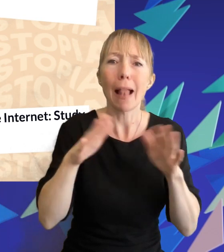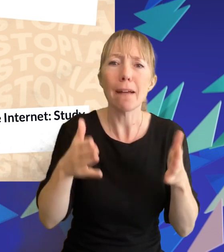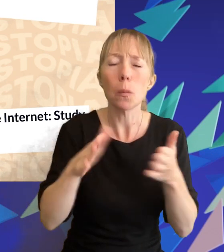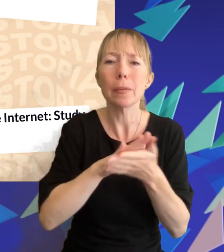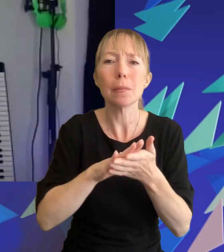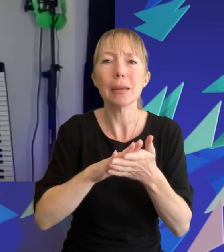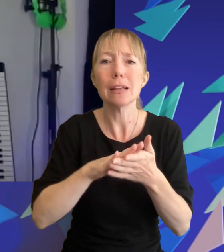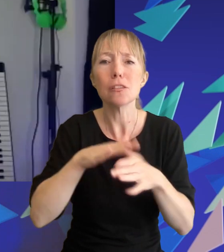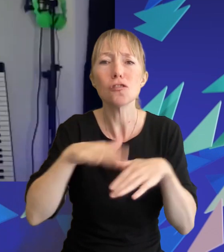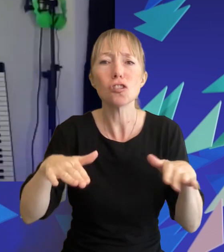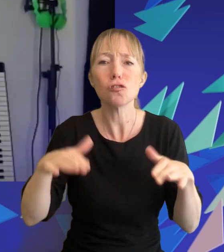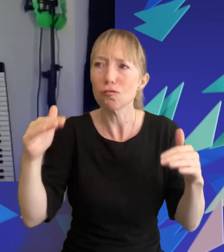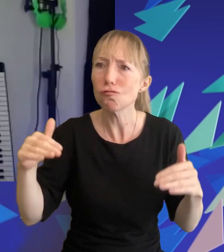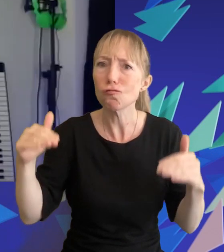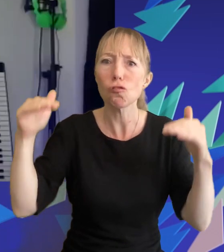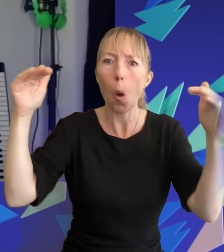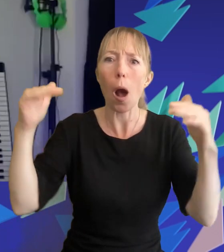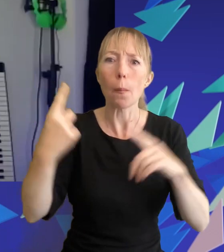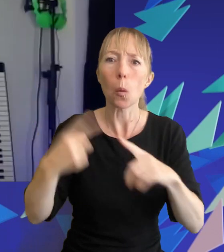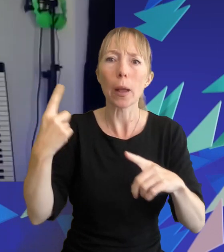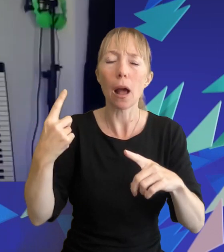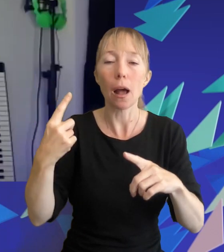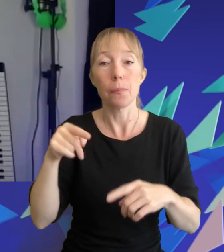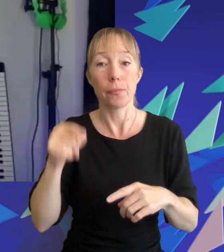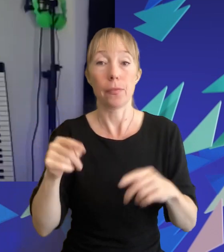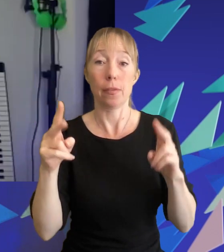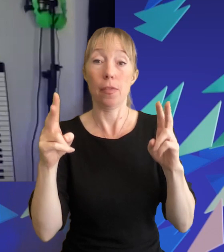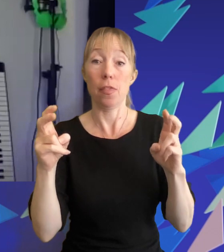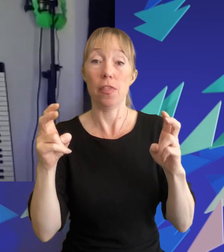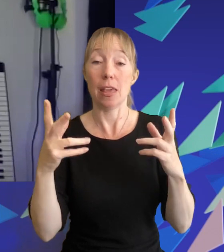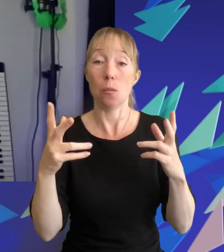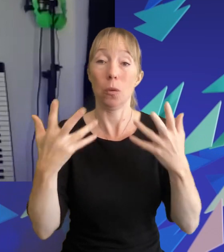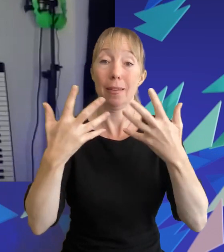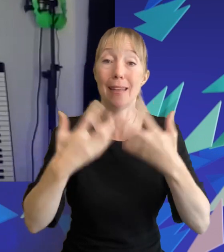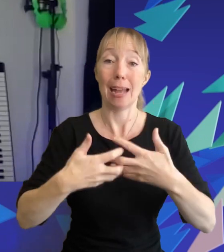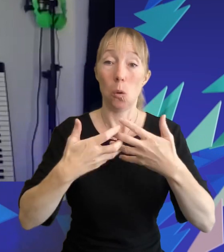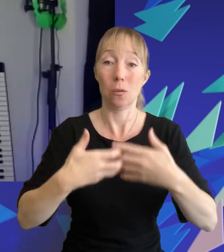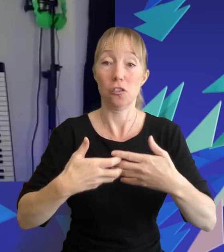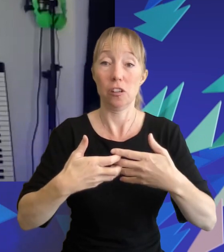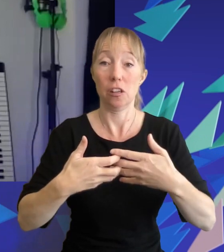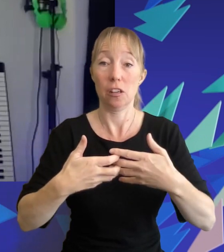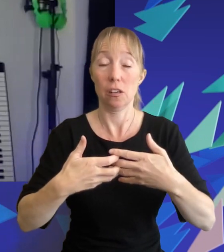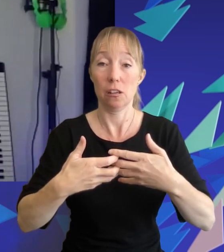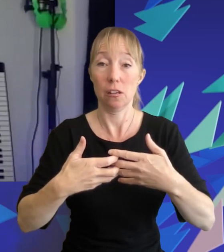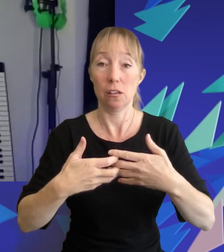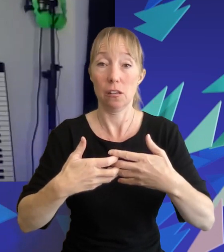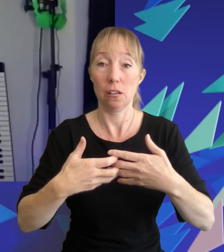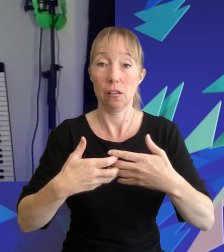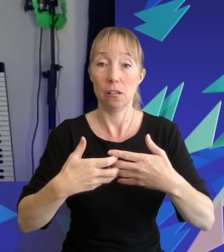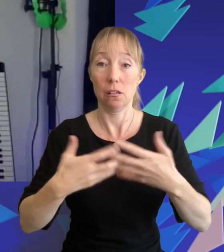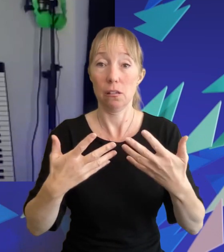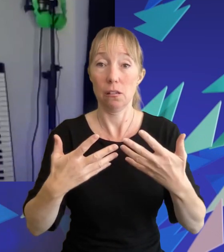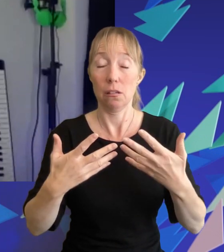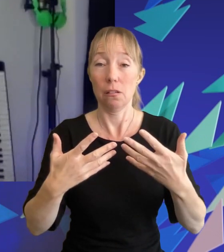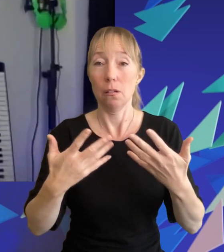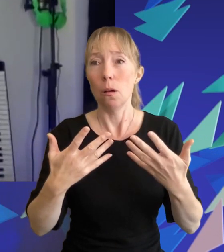quicker a bit a big theme about these films was the technology technology and the um the fact